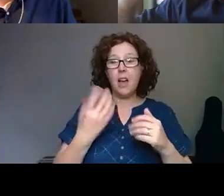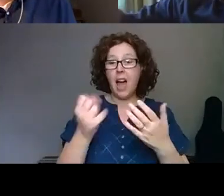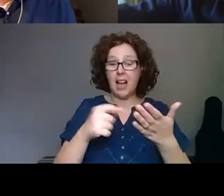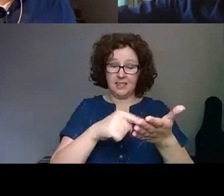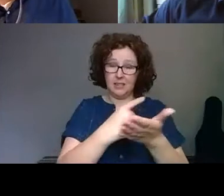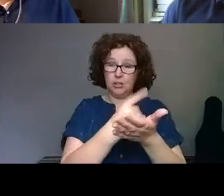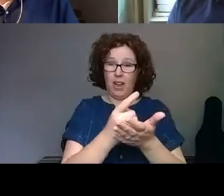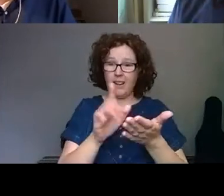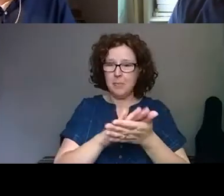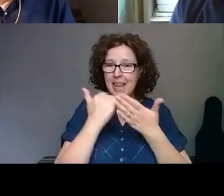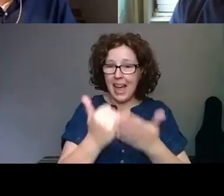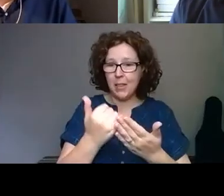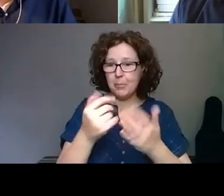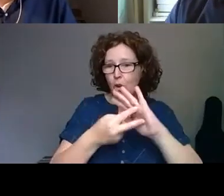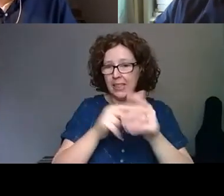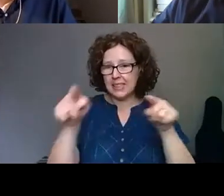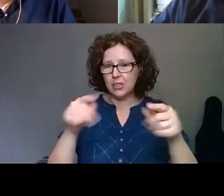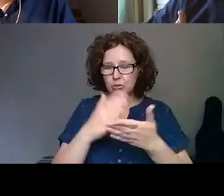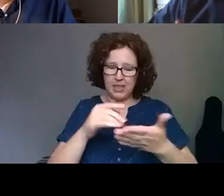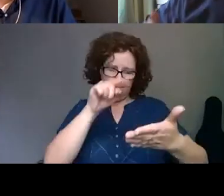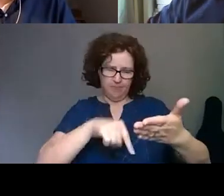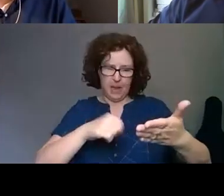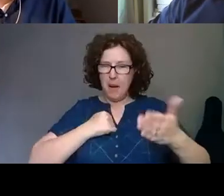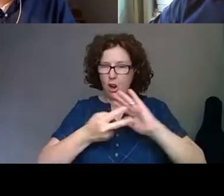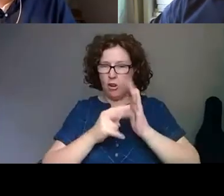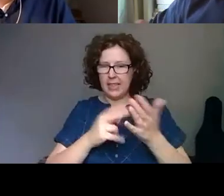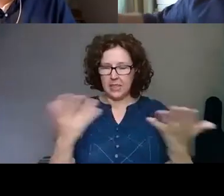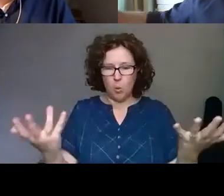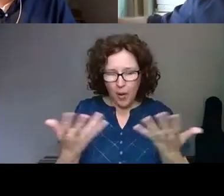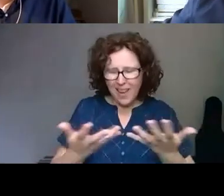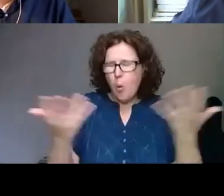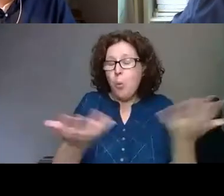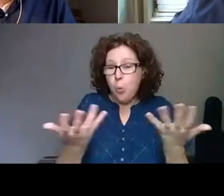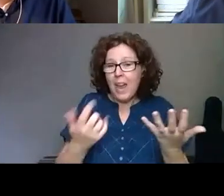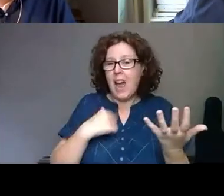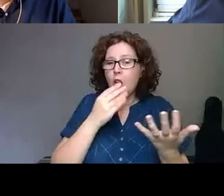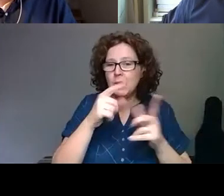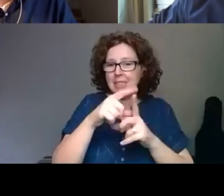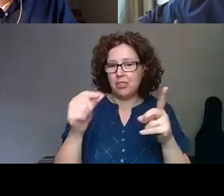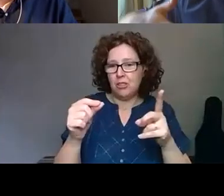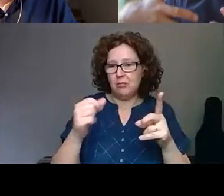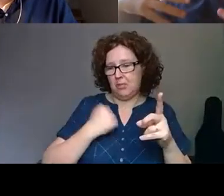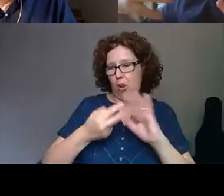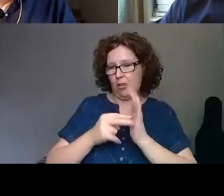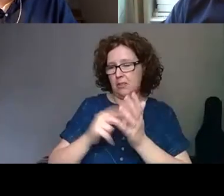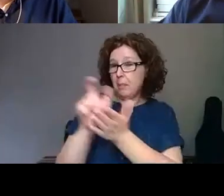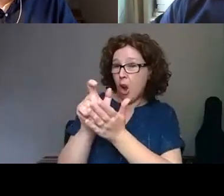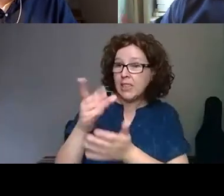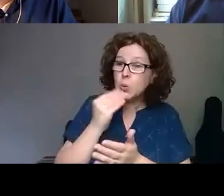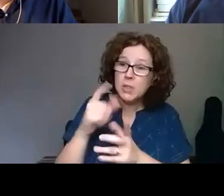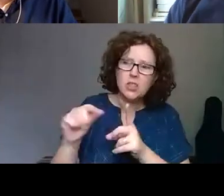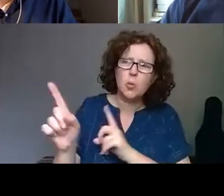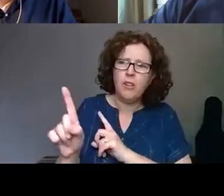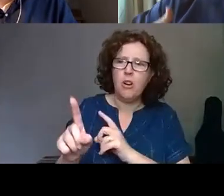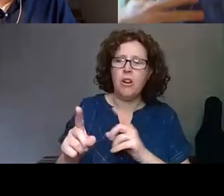in every corner of its institution and think, where is digital? Where is digital in this part of our organisation? And how